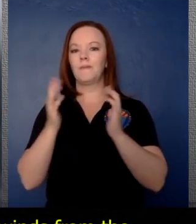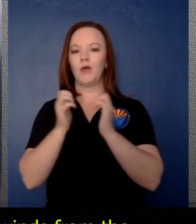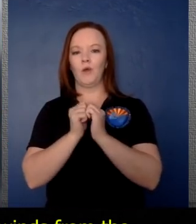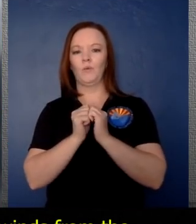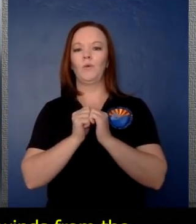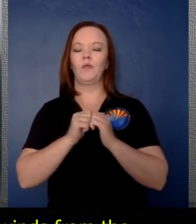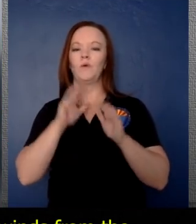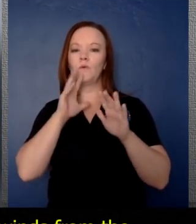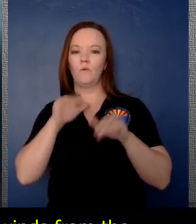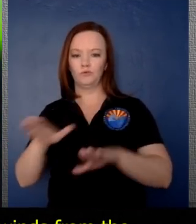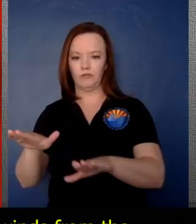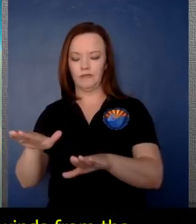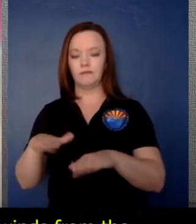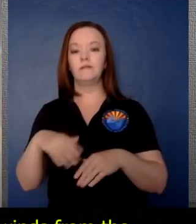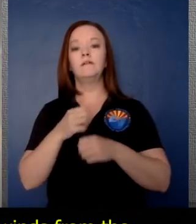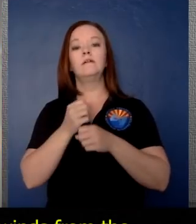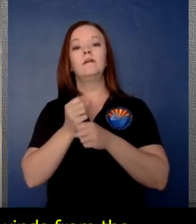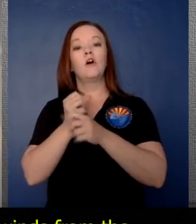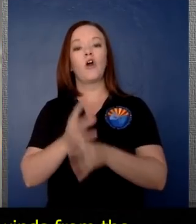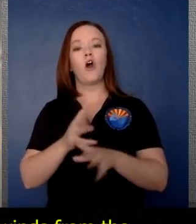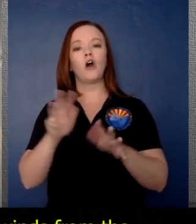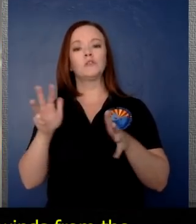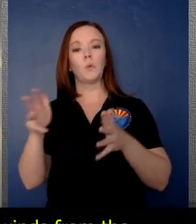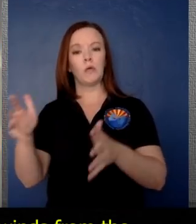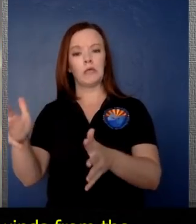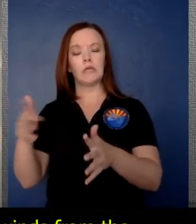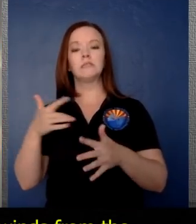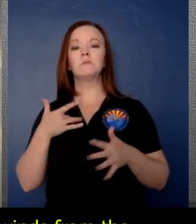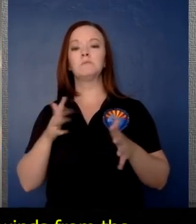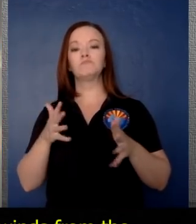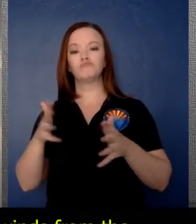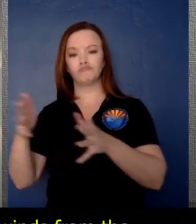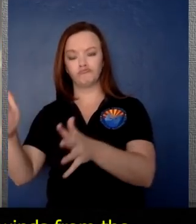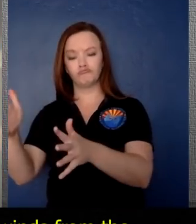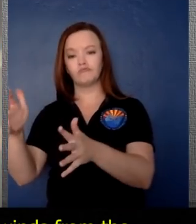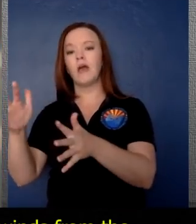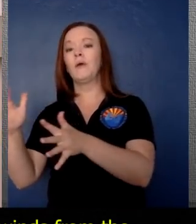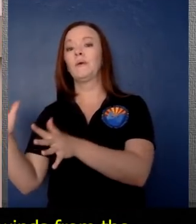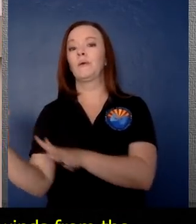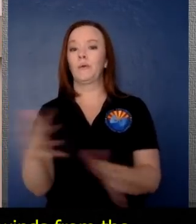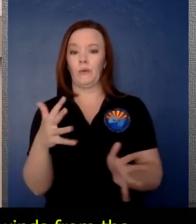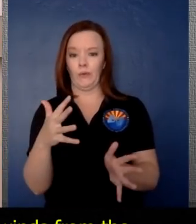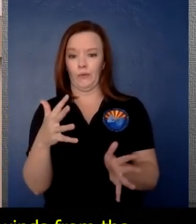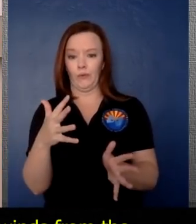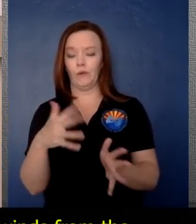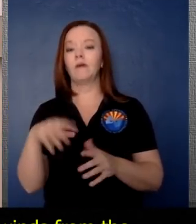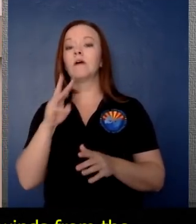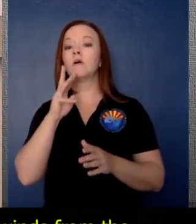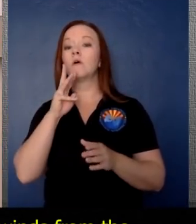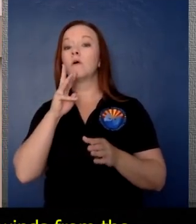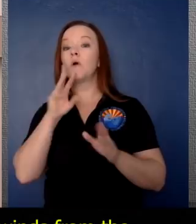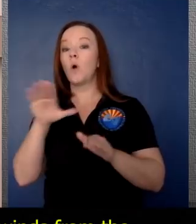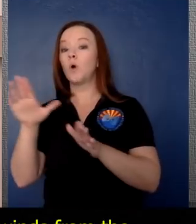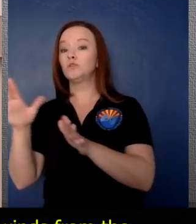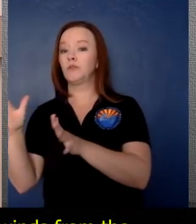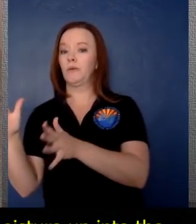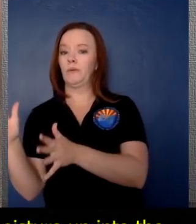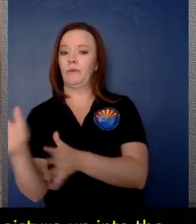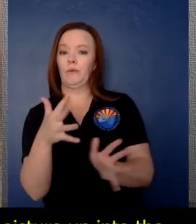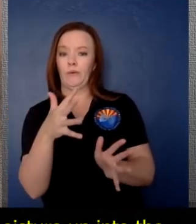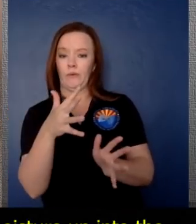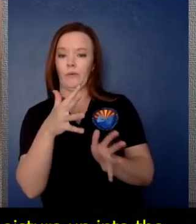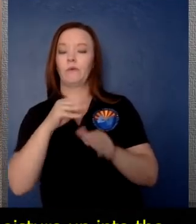This causes a reversal of the seasonal winds, which in turn blows winds from the ocean on shore. We call that reversal the monsoon.